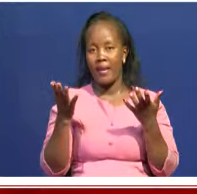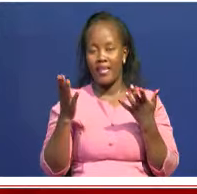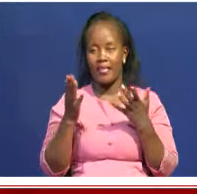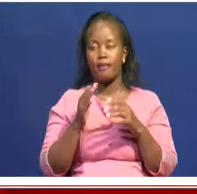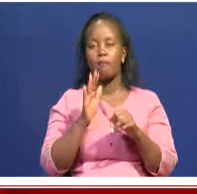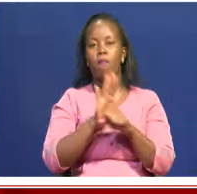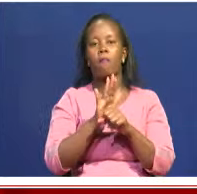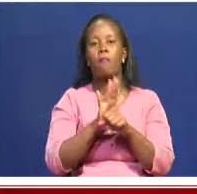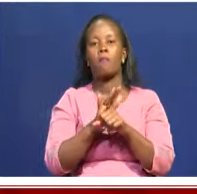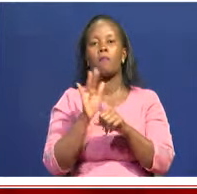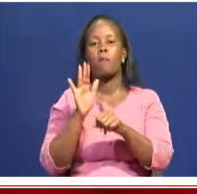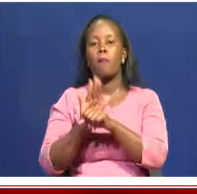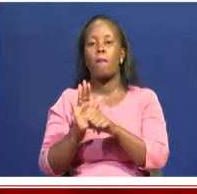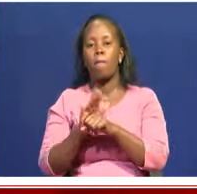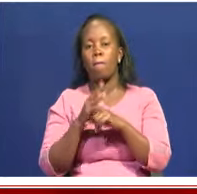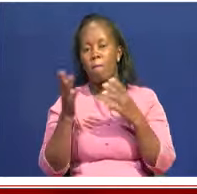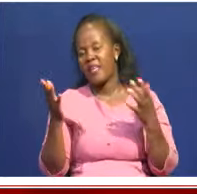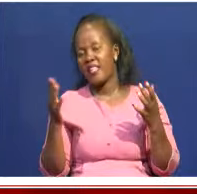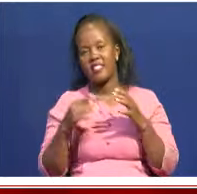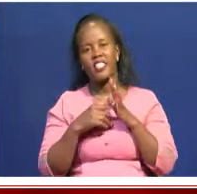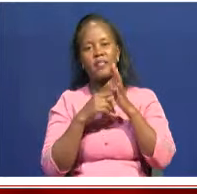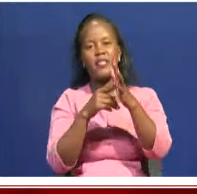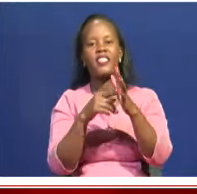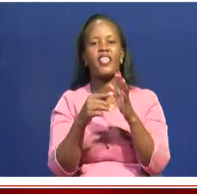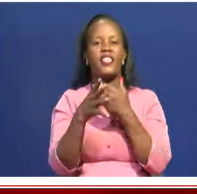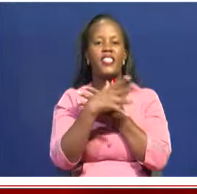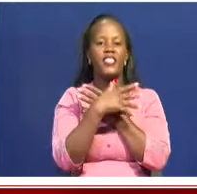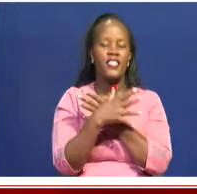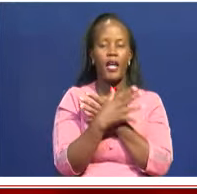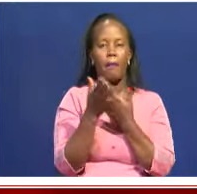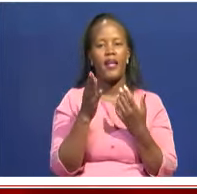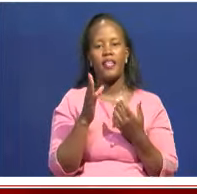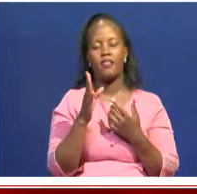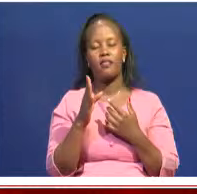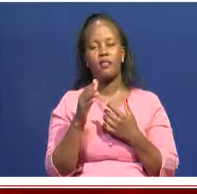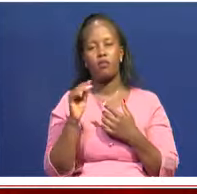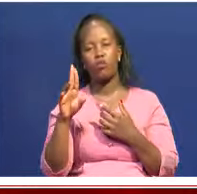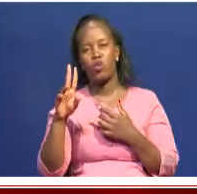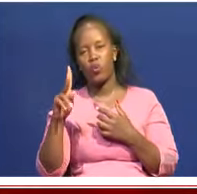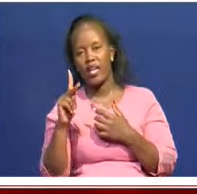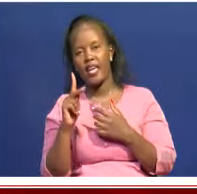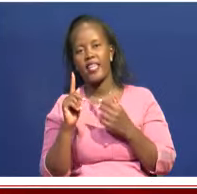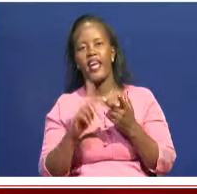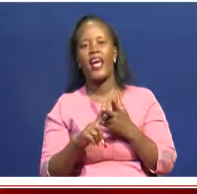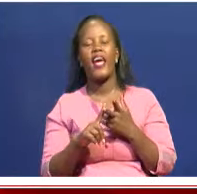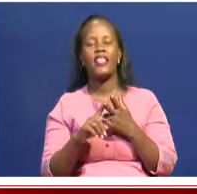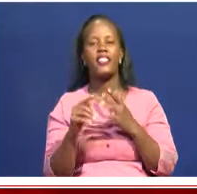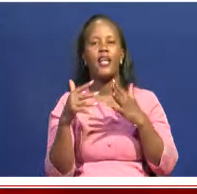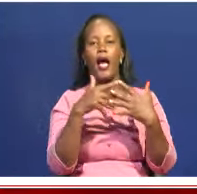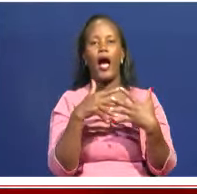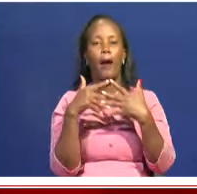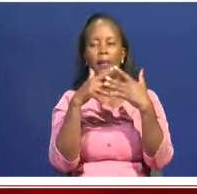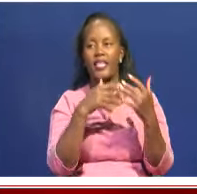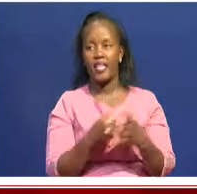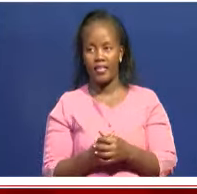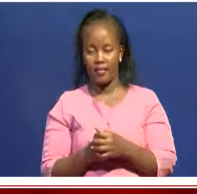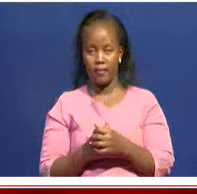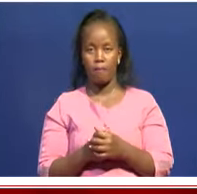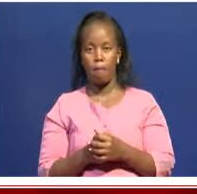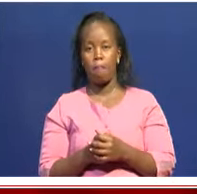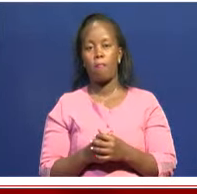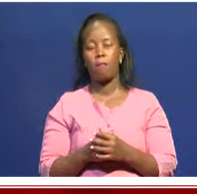majority of this are specifically in Germany, Britain and in America. In the States, for instance, we have